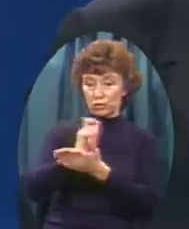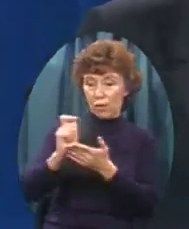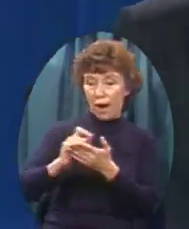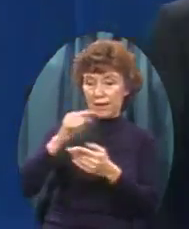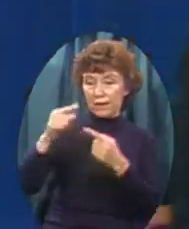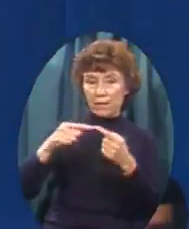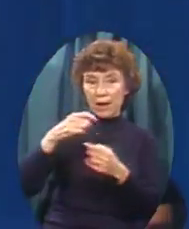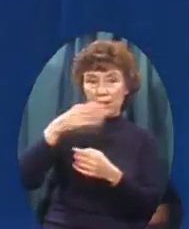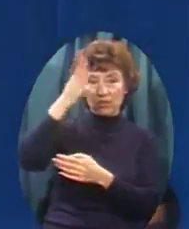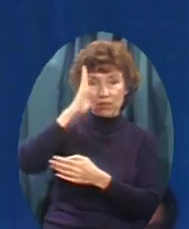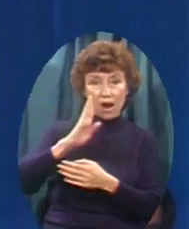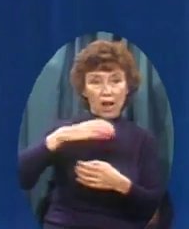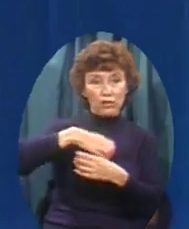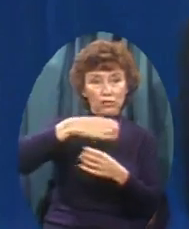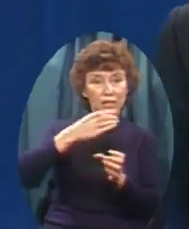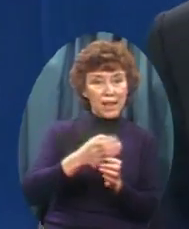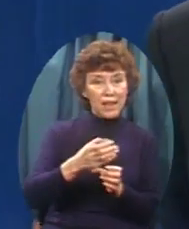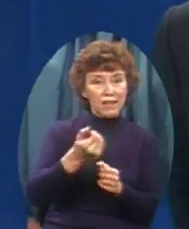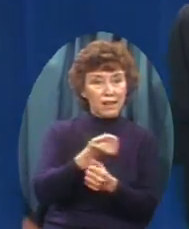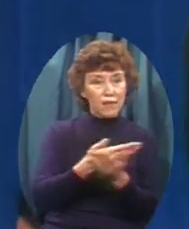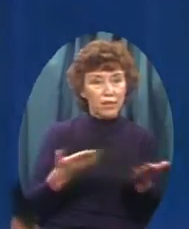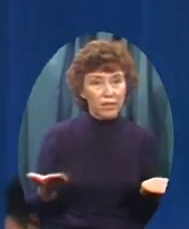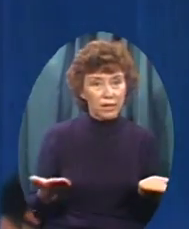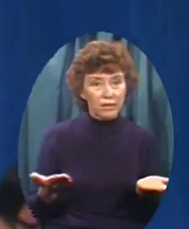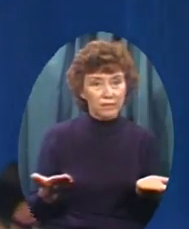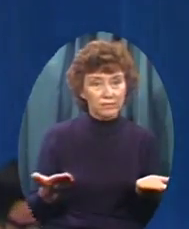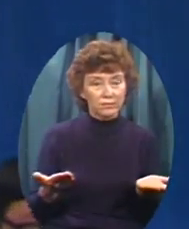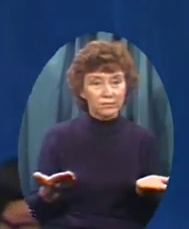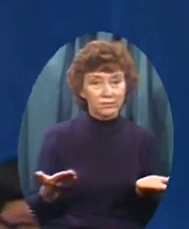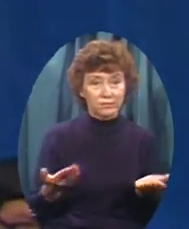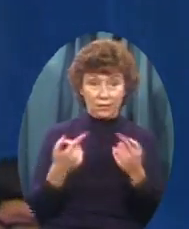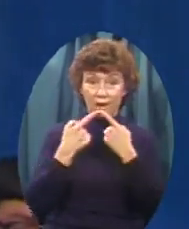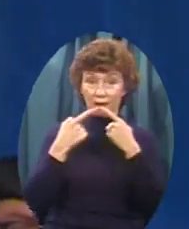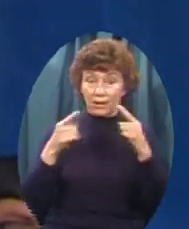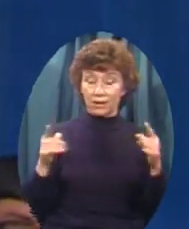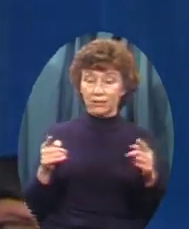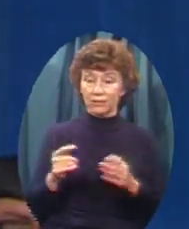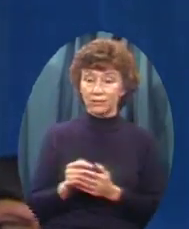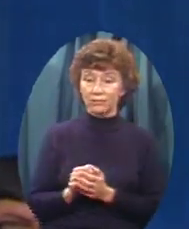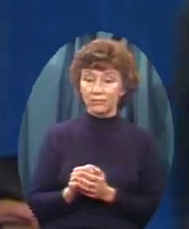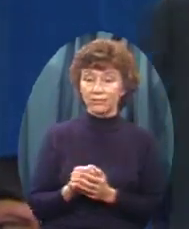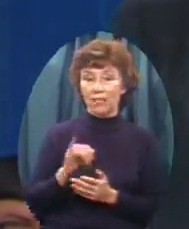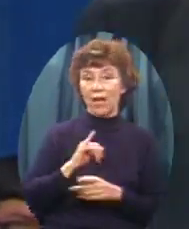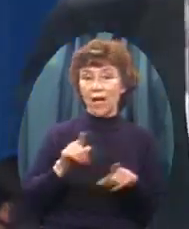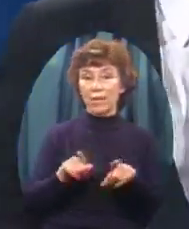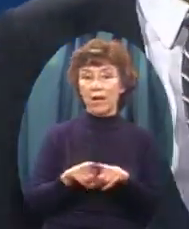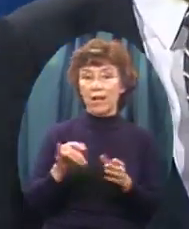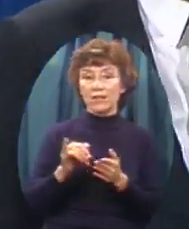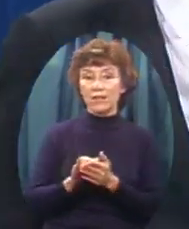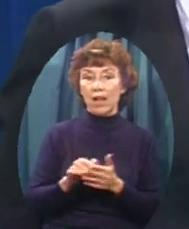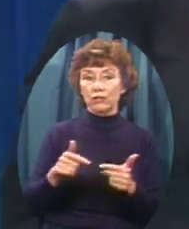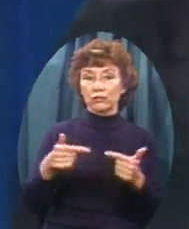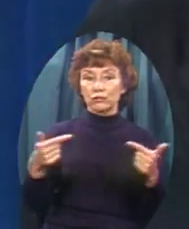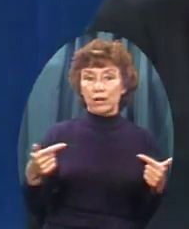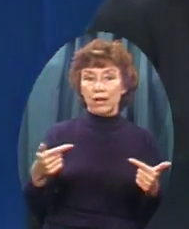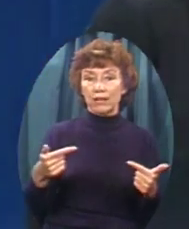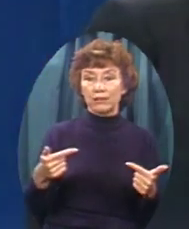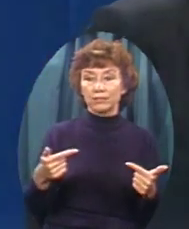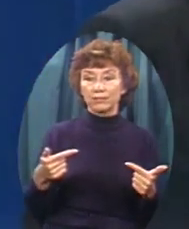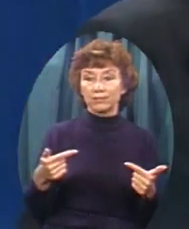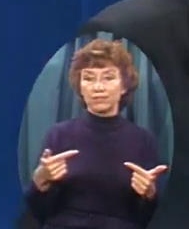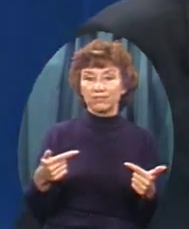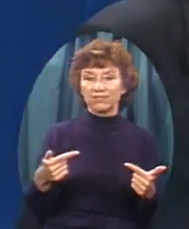I said well You know I'm like that agnostic Astronomer In Great Britain The other day Doesn't believe in God